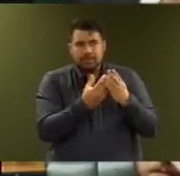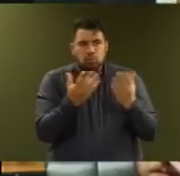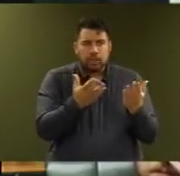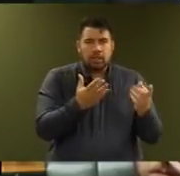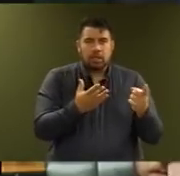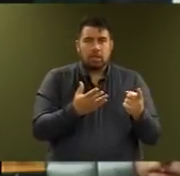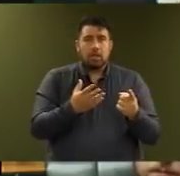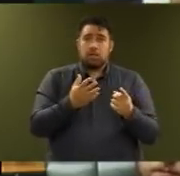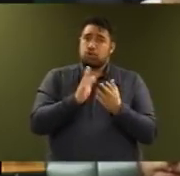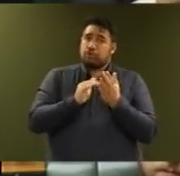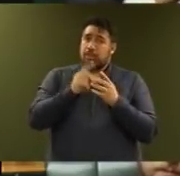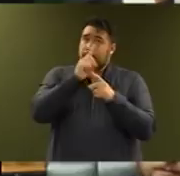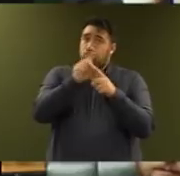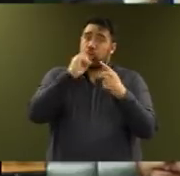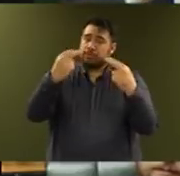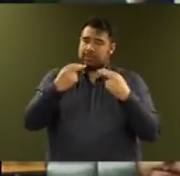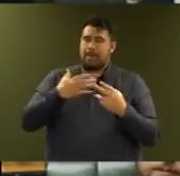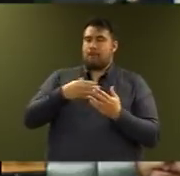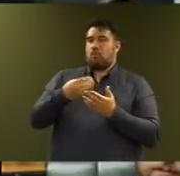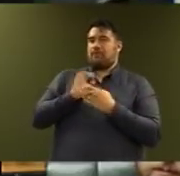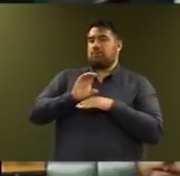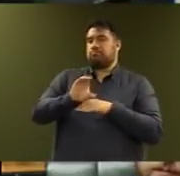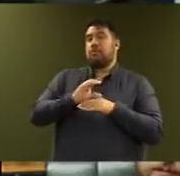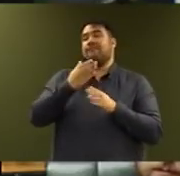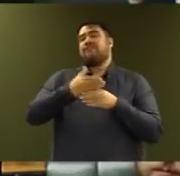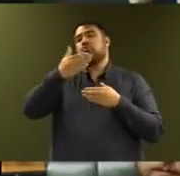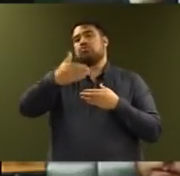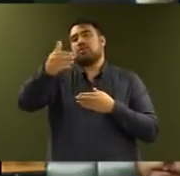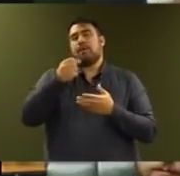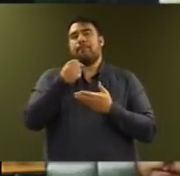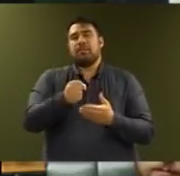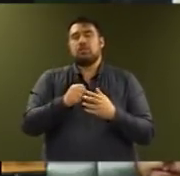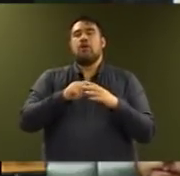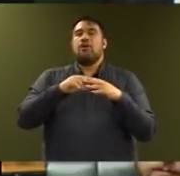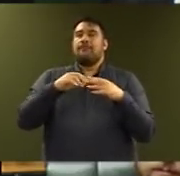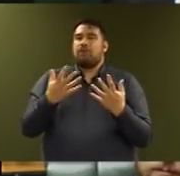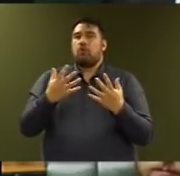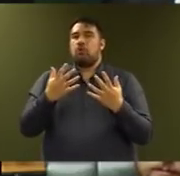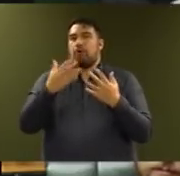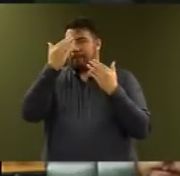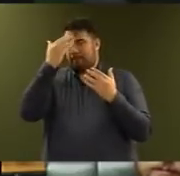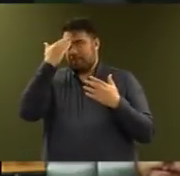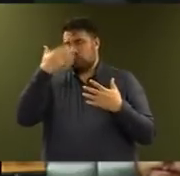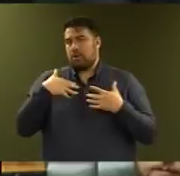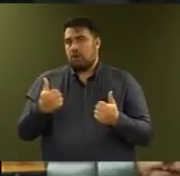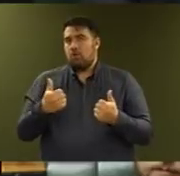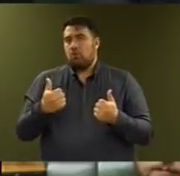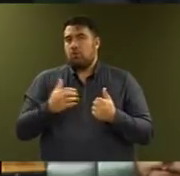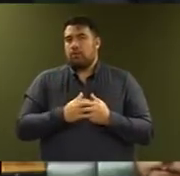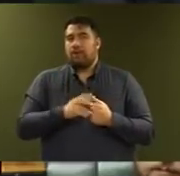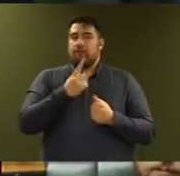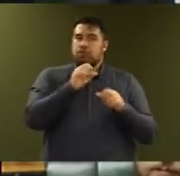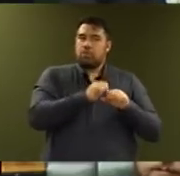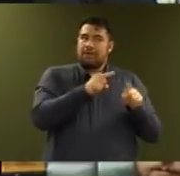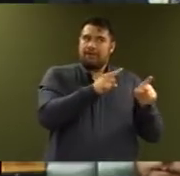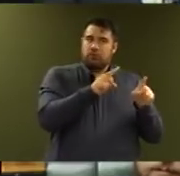see more funding given to mental health in future budgets after the inquiry has released its findings. In the